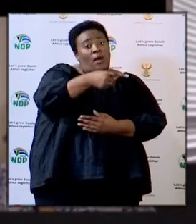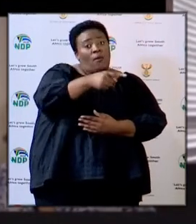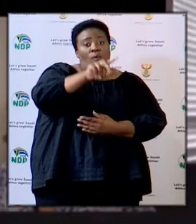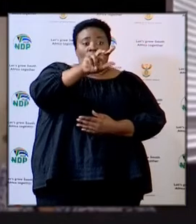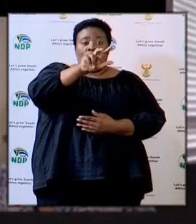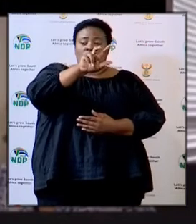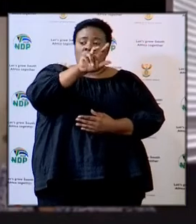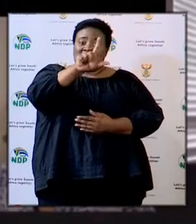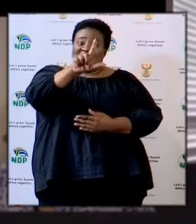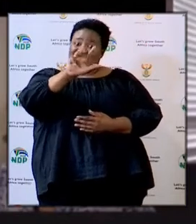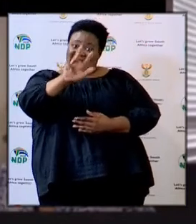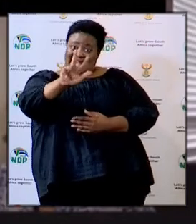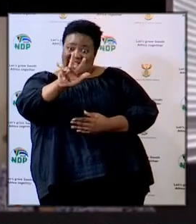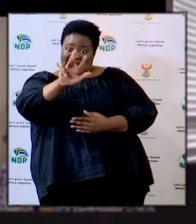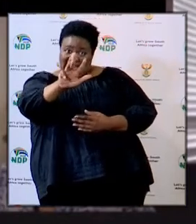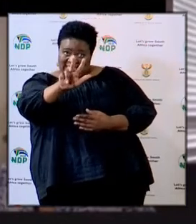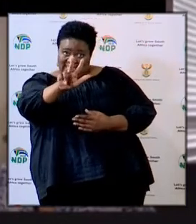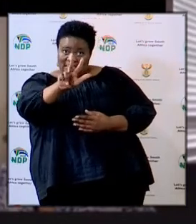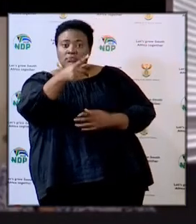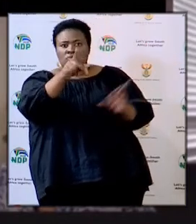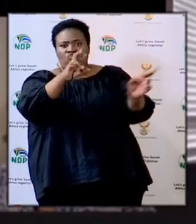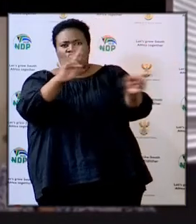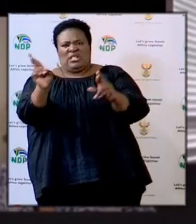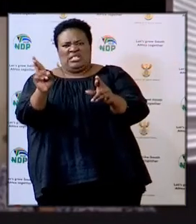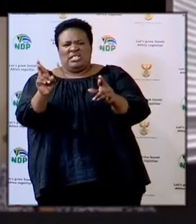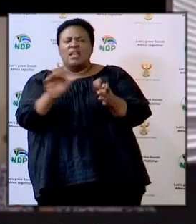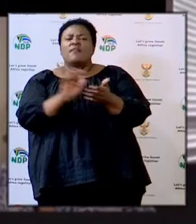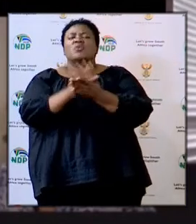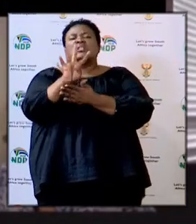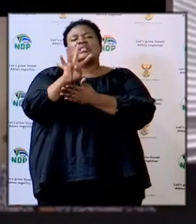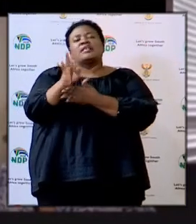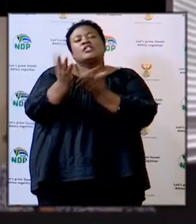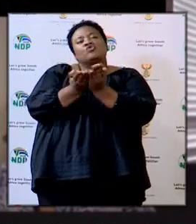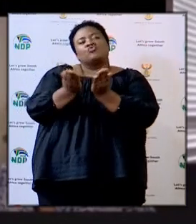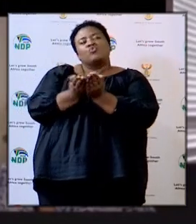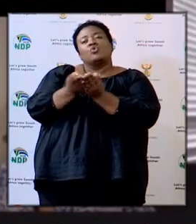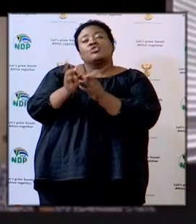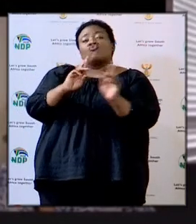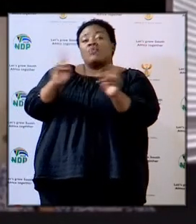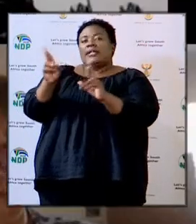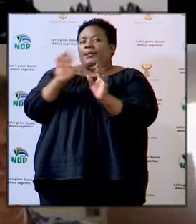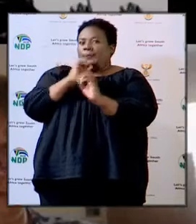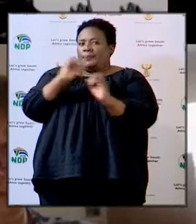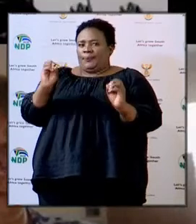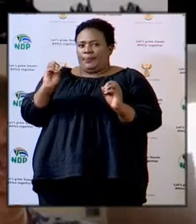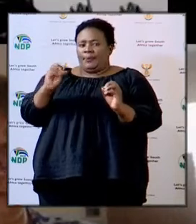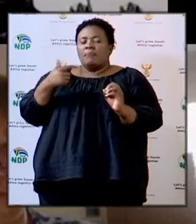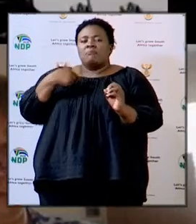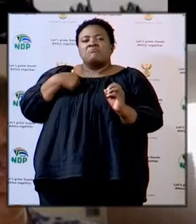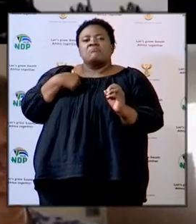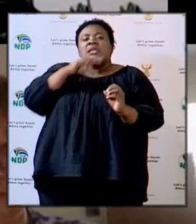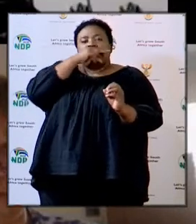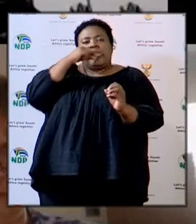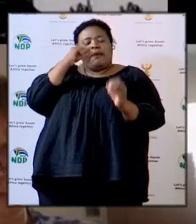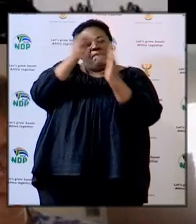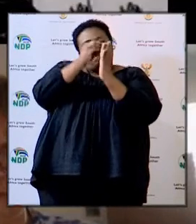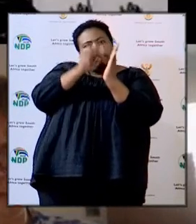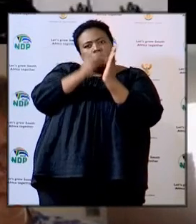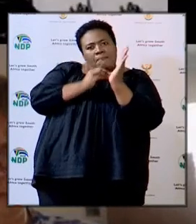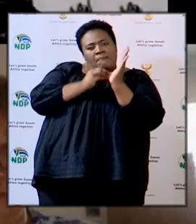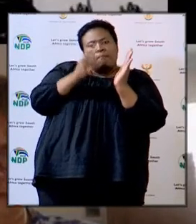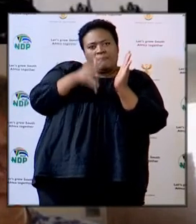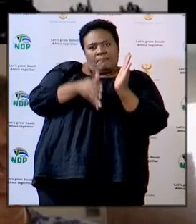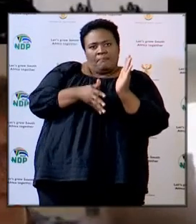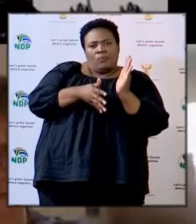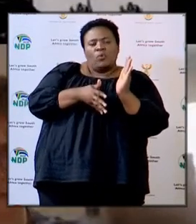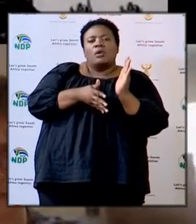2078 are ready we only have 14 schools that are not ready I'll go through their names so that the parents can